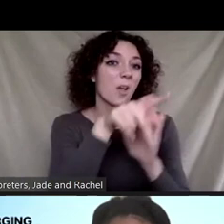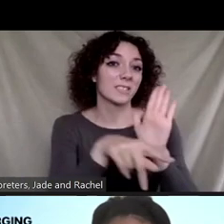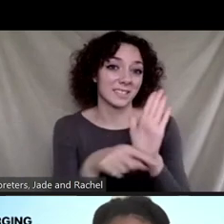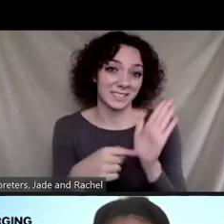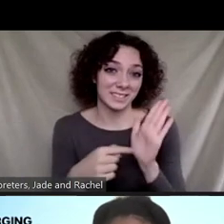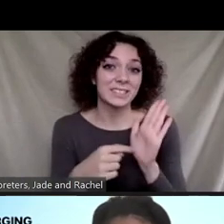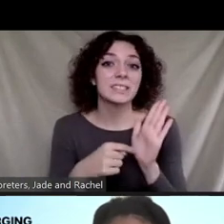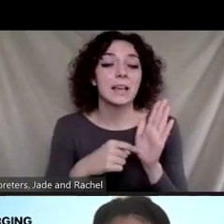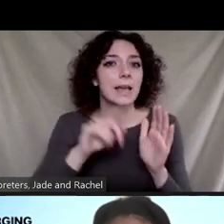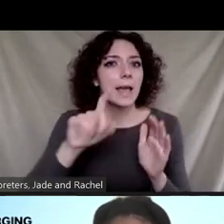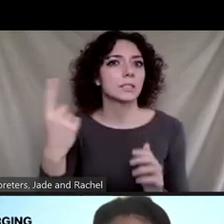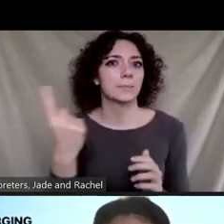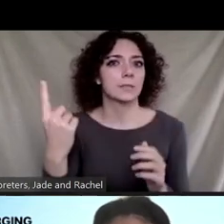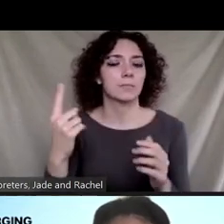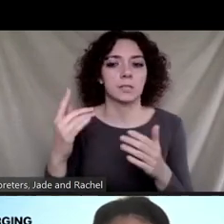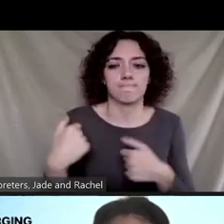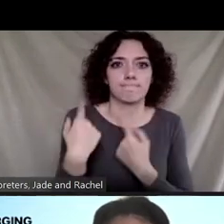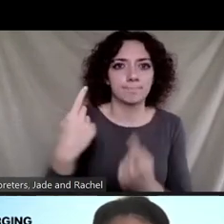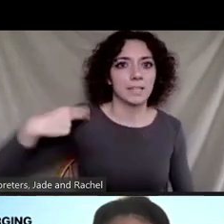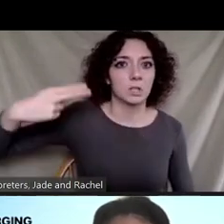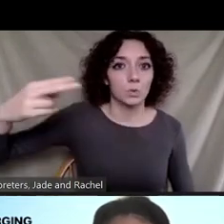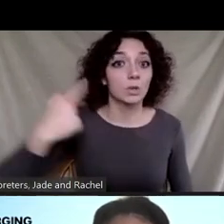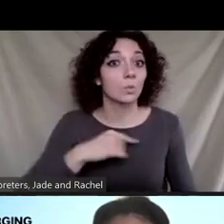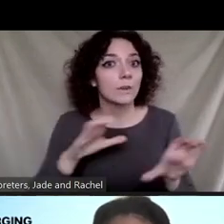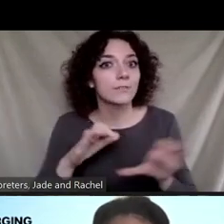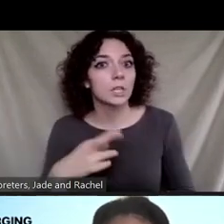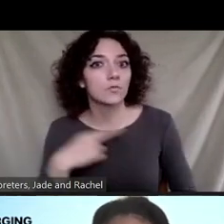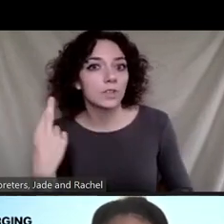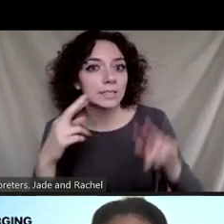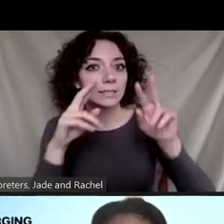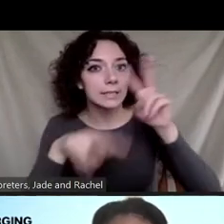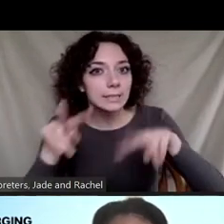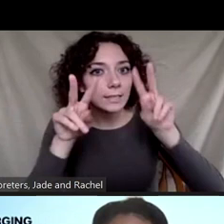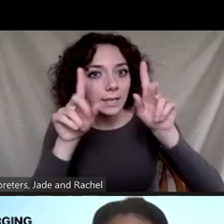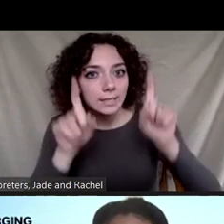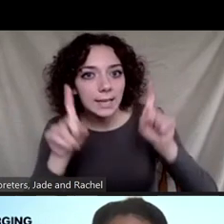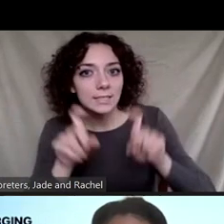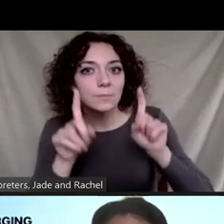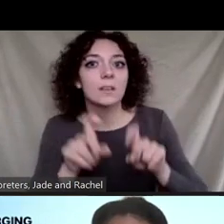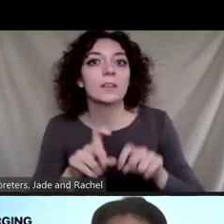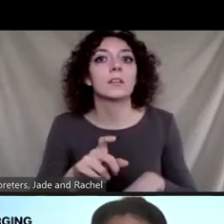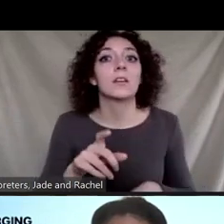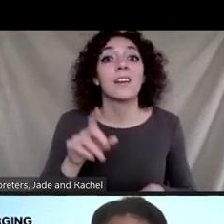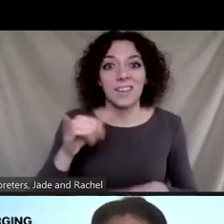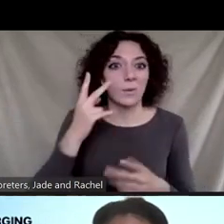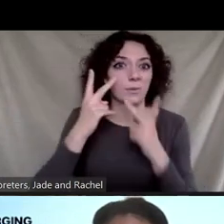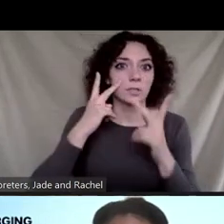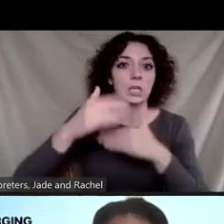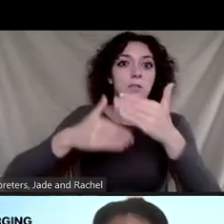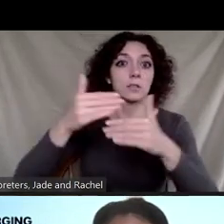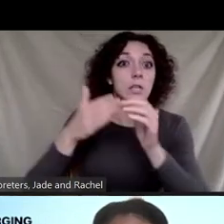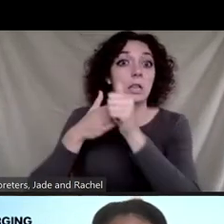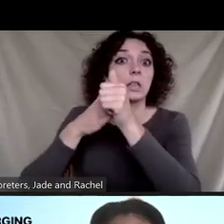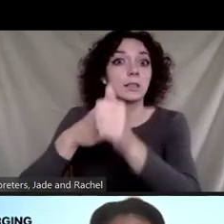wrong in the way historically we've done risk assessment or thought about environmental regulations that have led to the environmental injustices that we see.